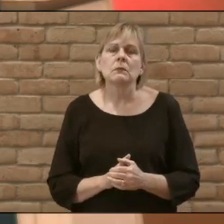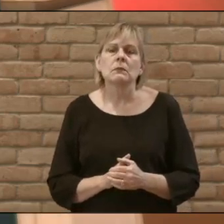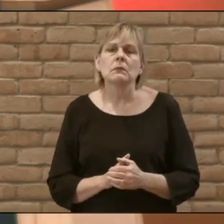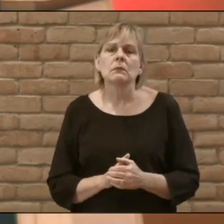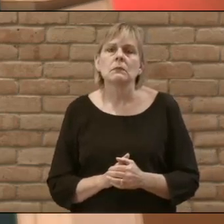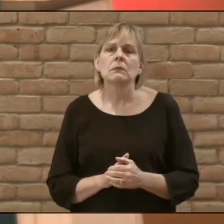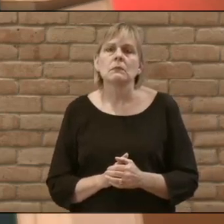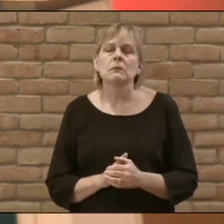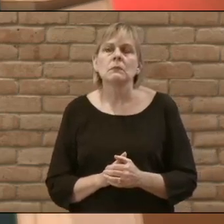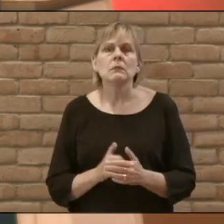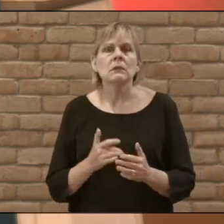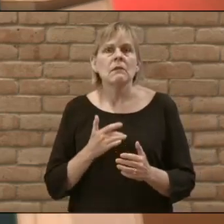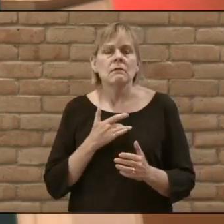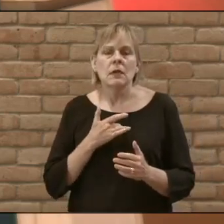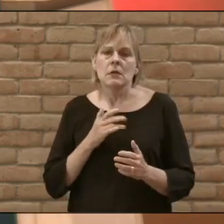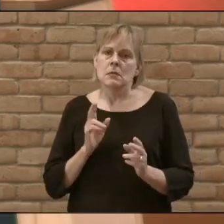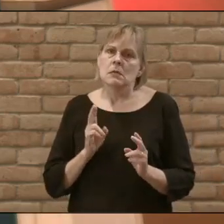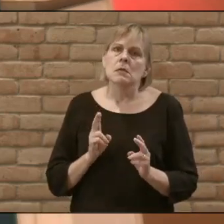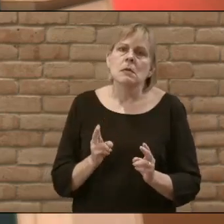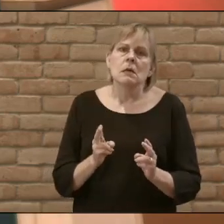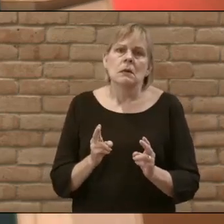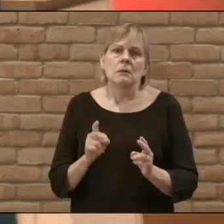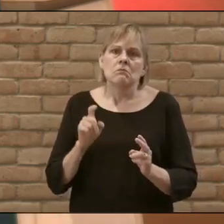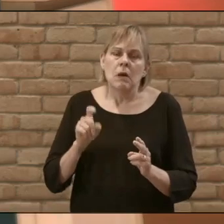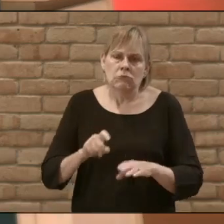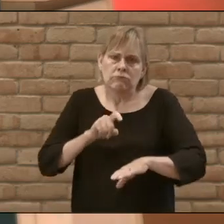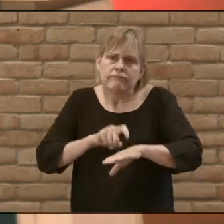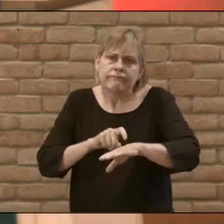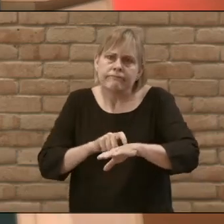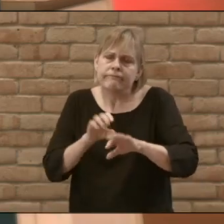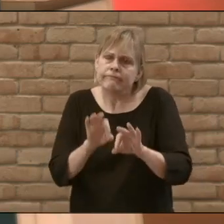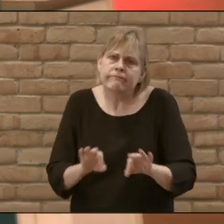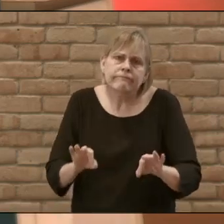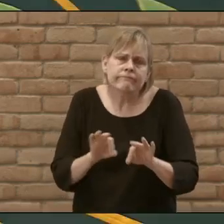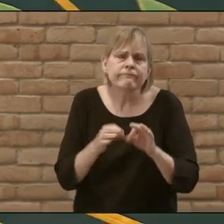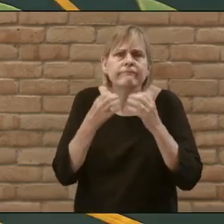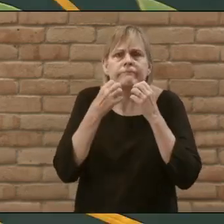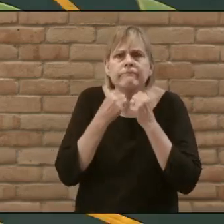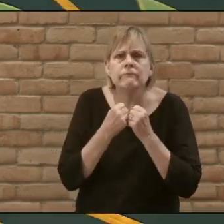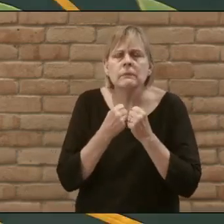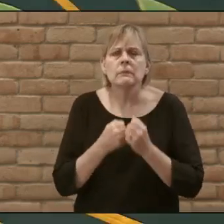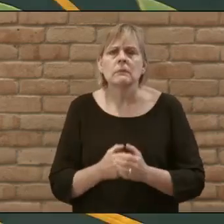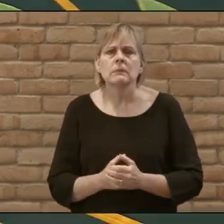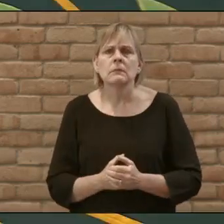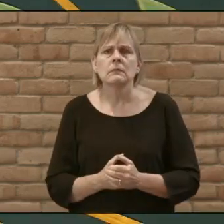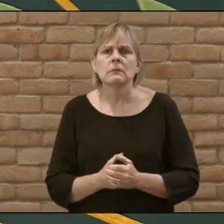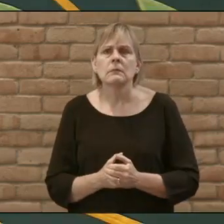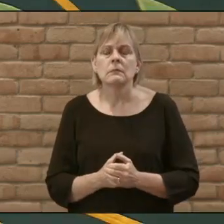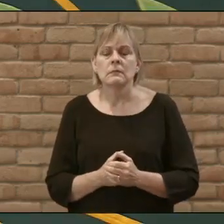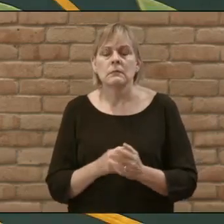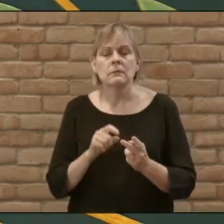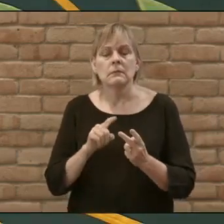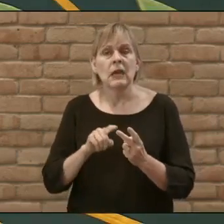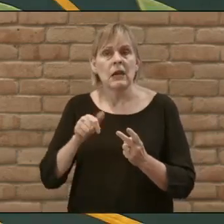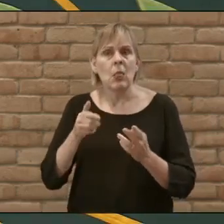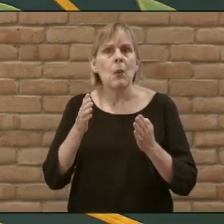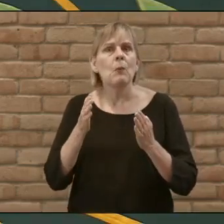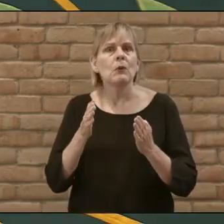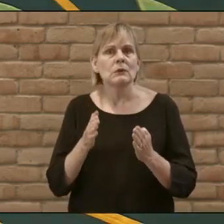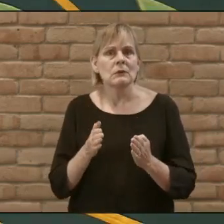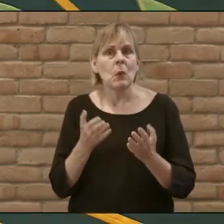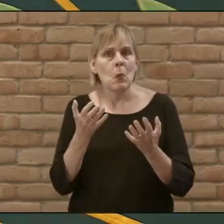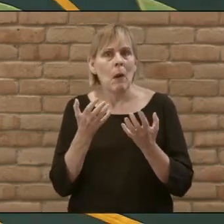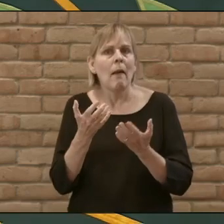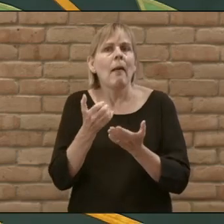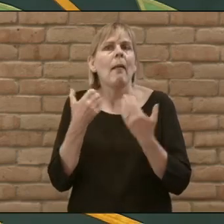There was urgency. Time was of the essence. But there was another person in this crowd seeking